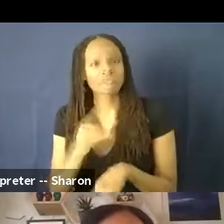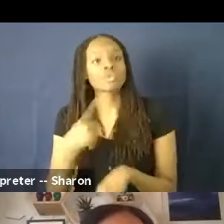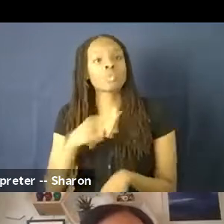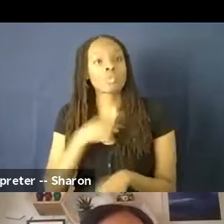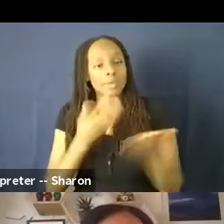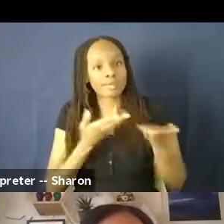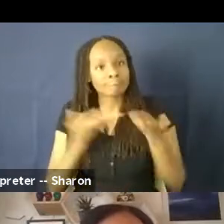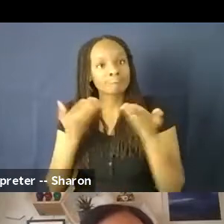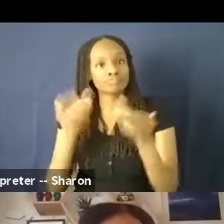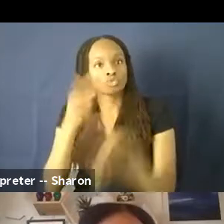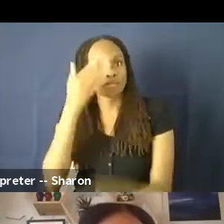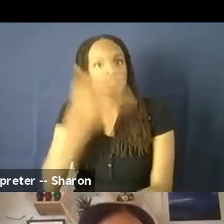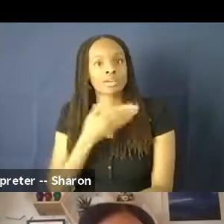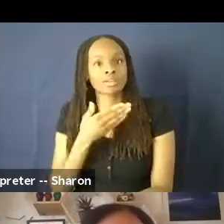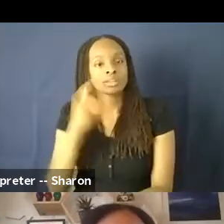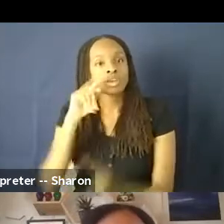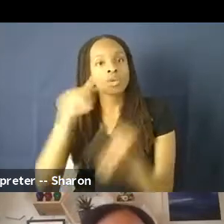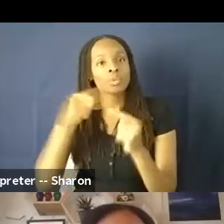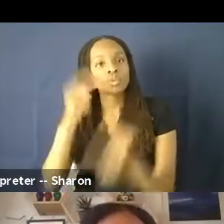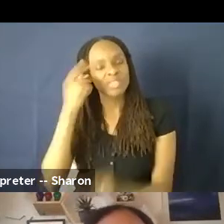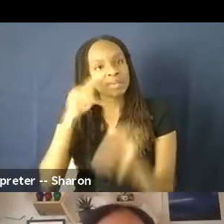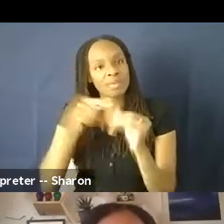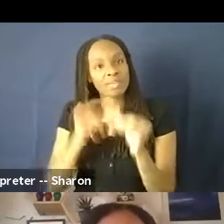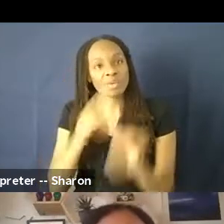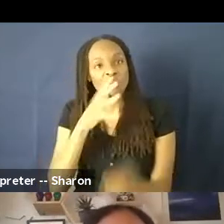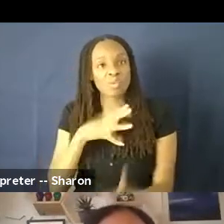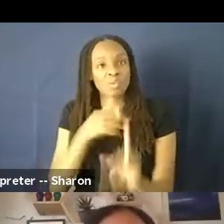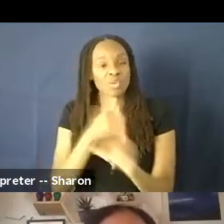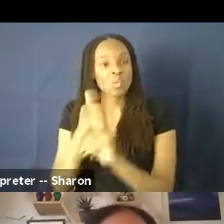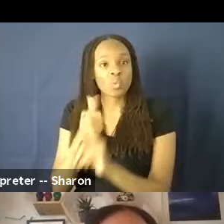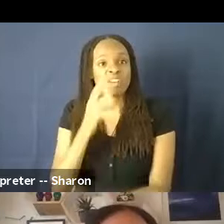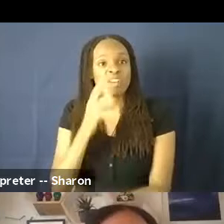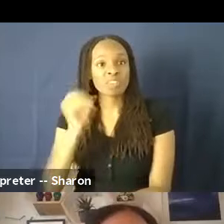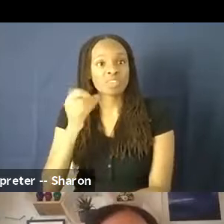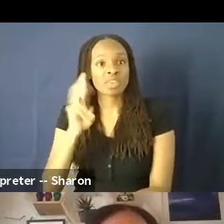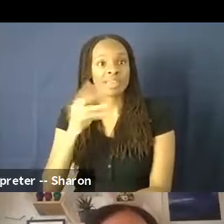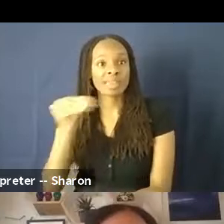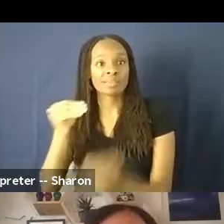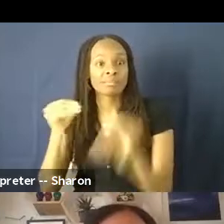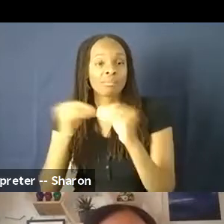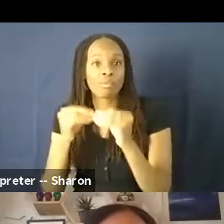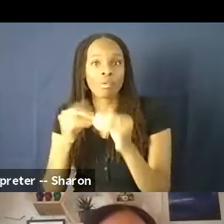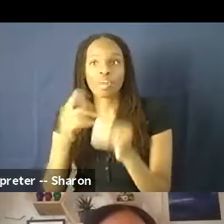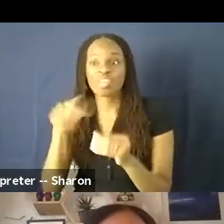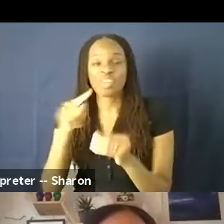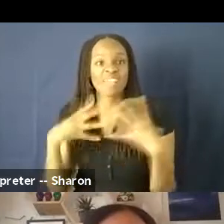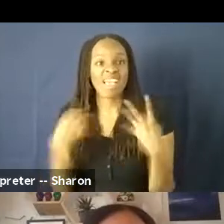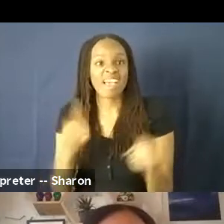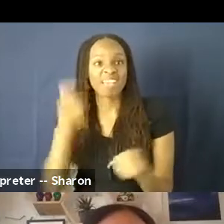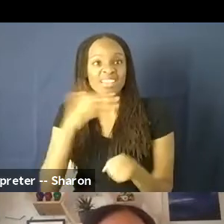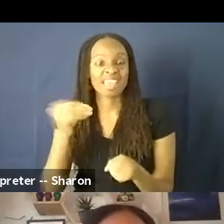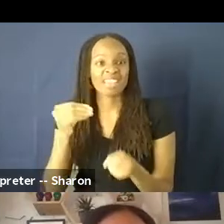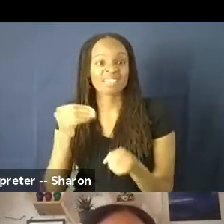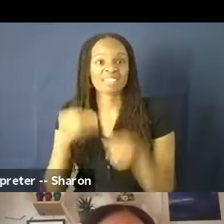forefront, because when you think about it, women who are 50 plus are the healthiest and the wealthiest in the world. They control